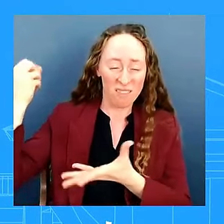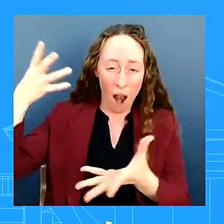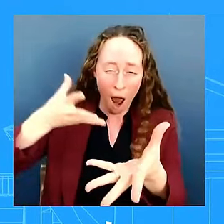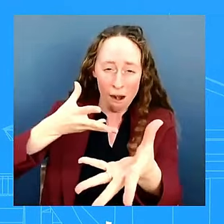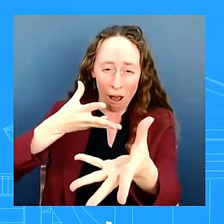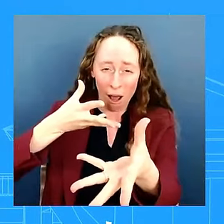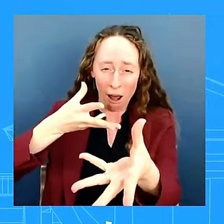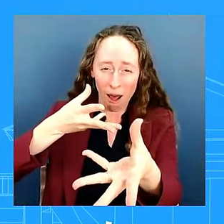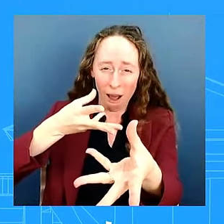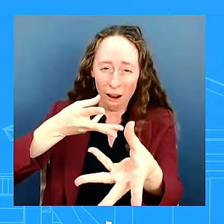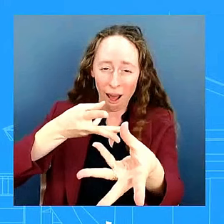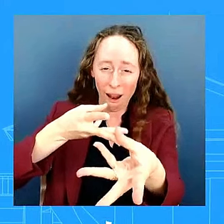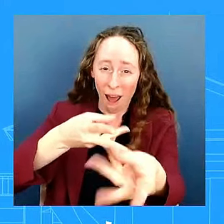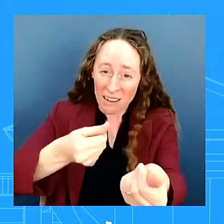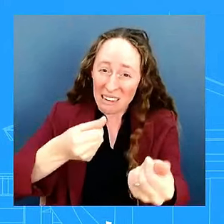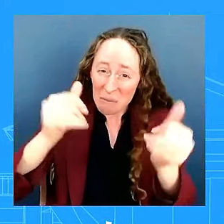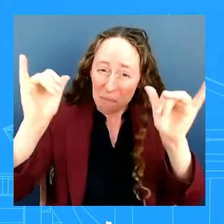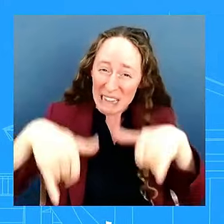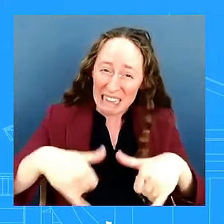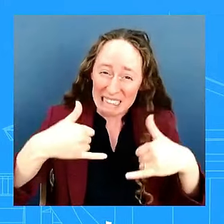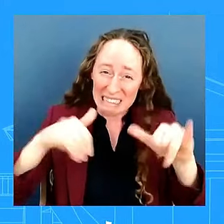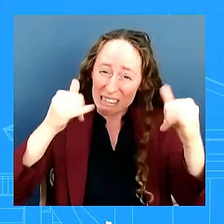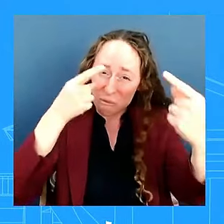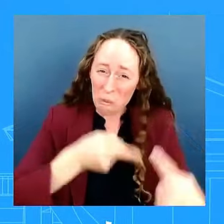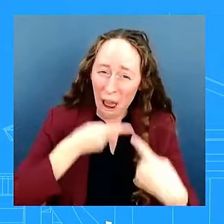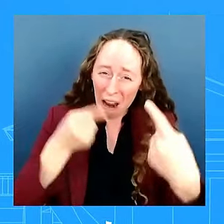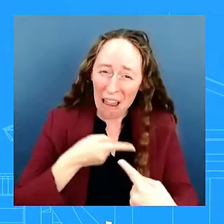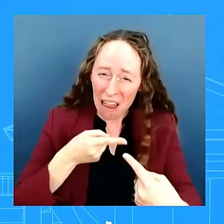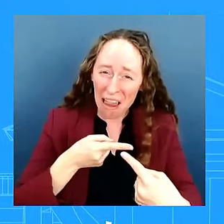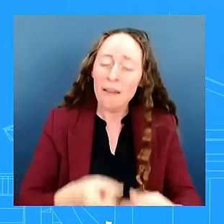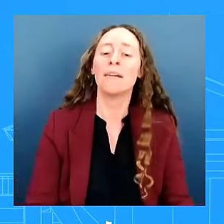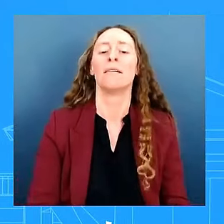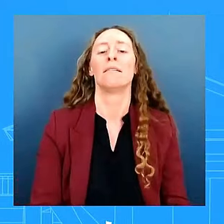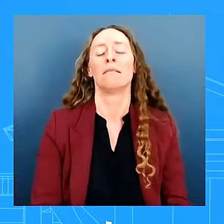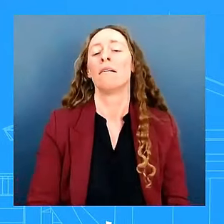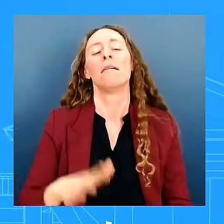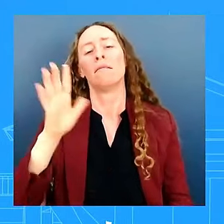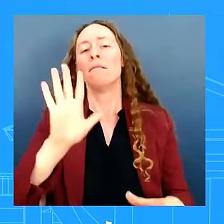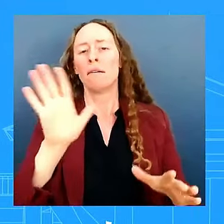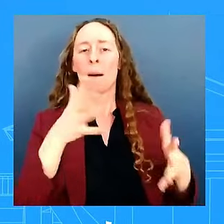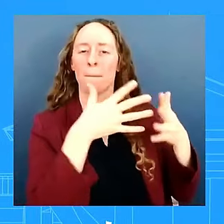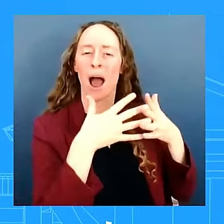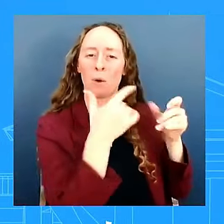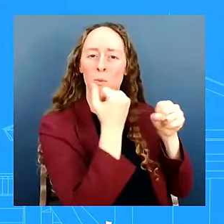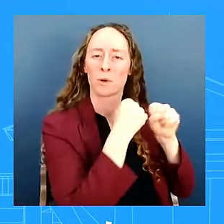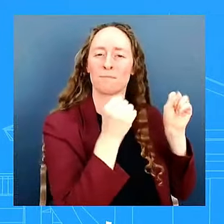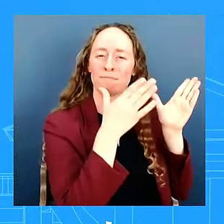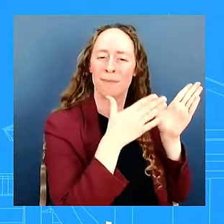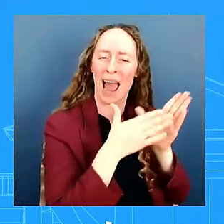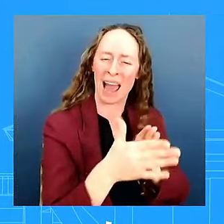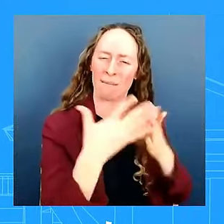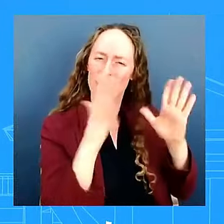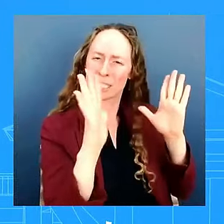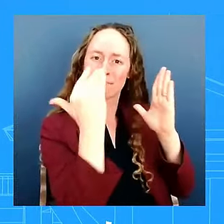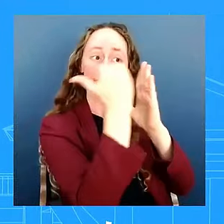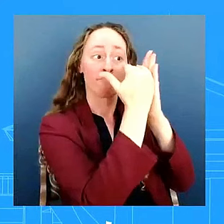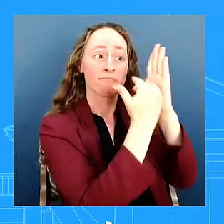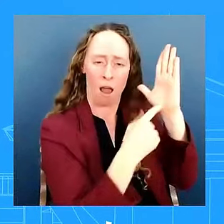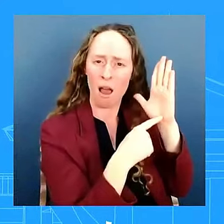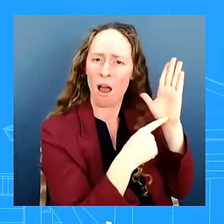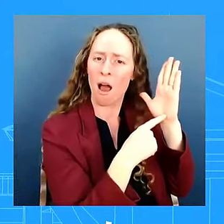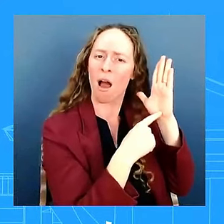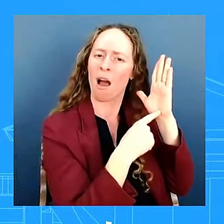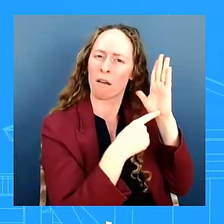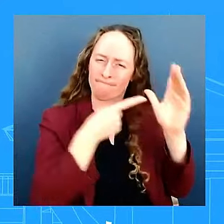expanded the child tax credit within it was a provision it was part of the american rescue plan and because we were able to expand the child tax